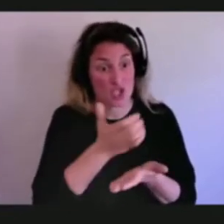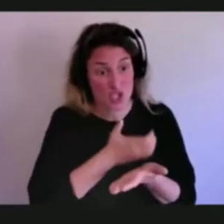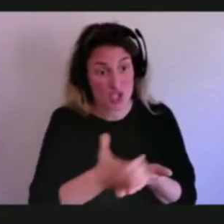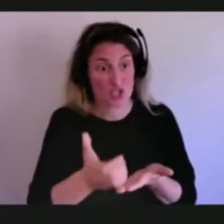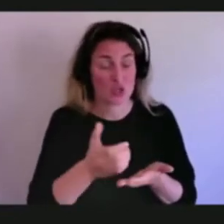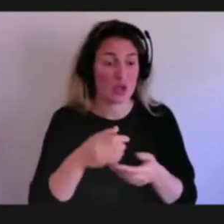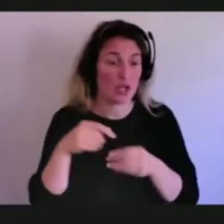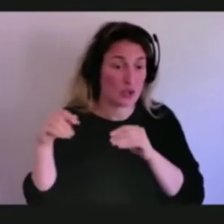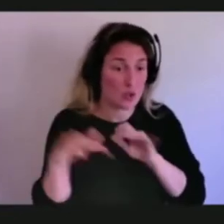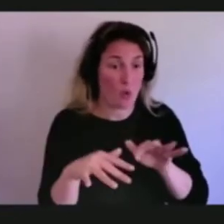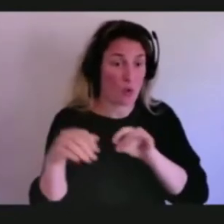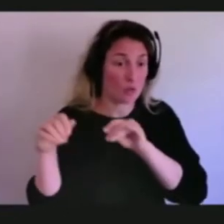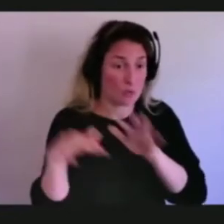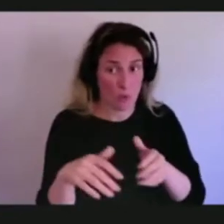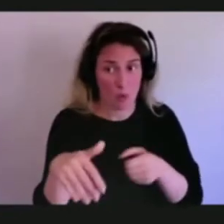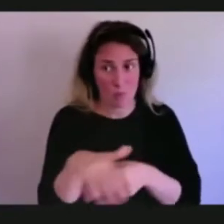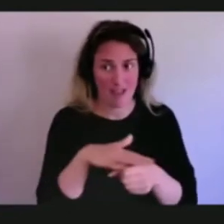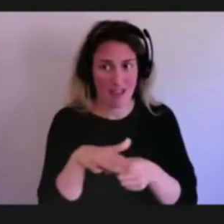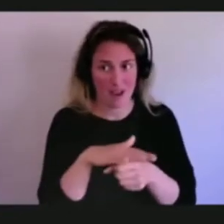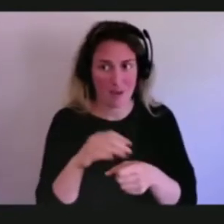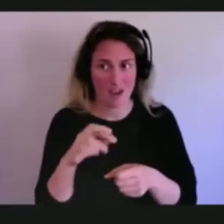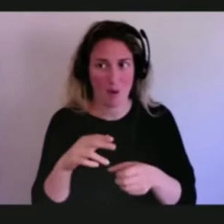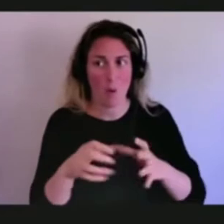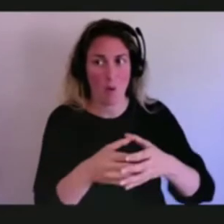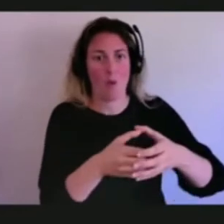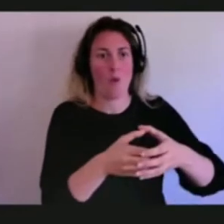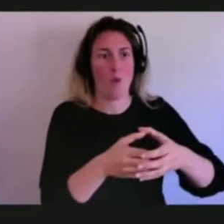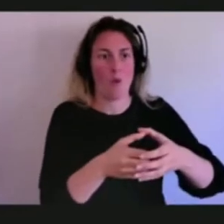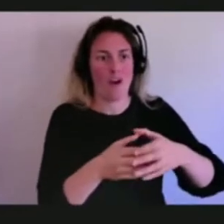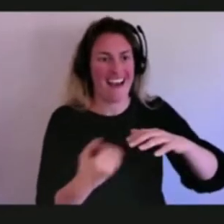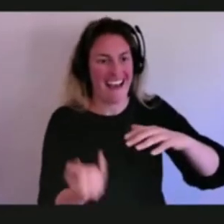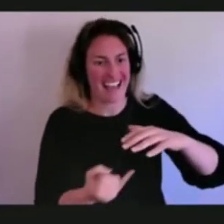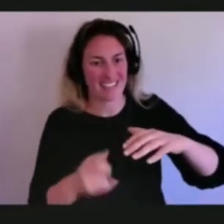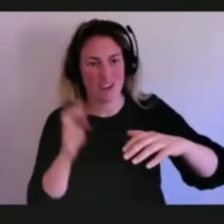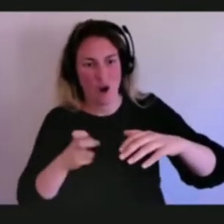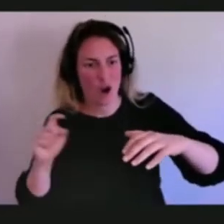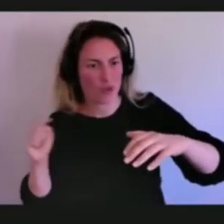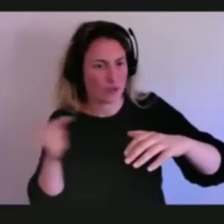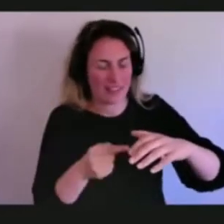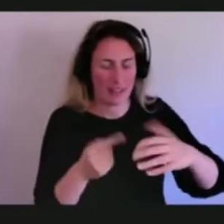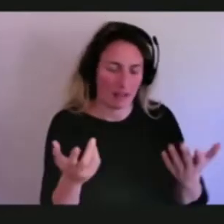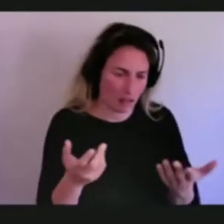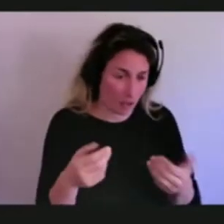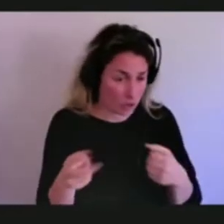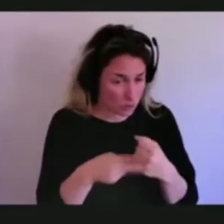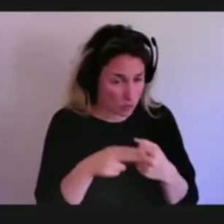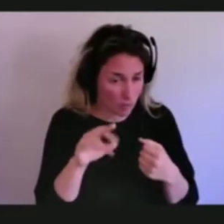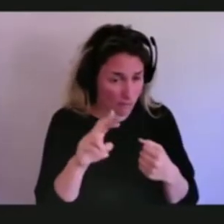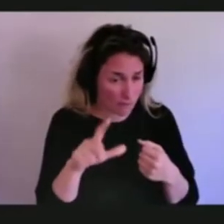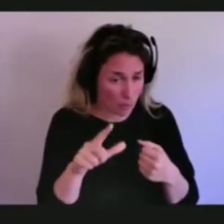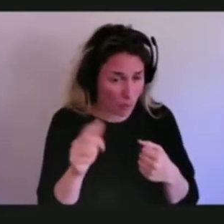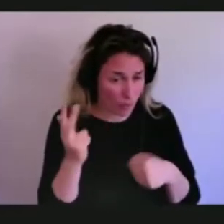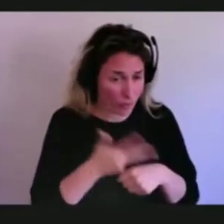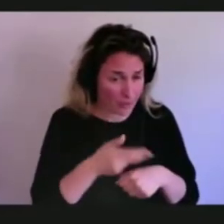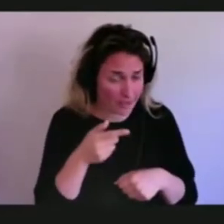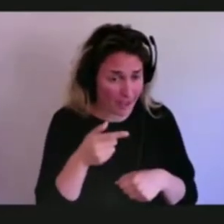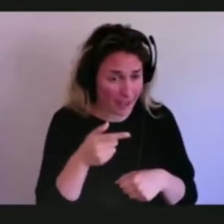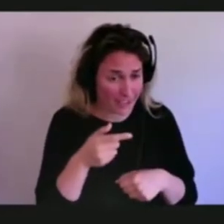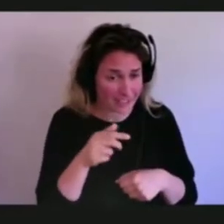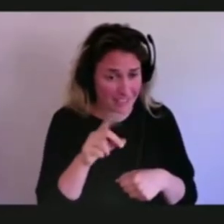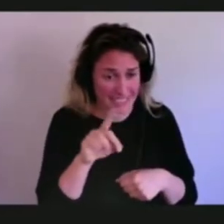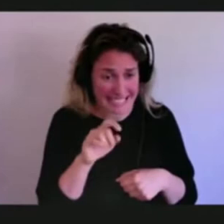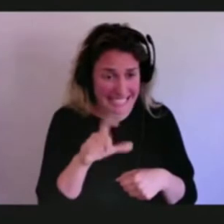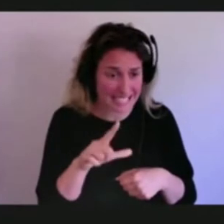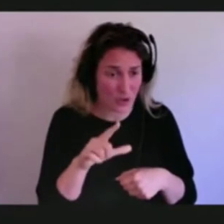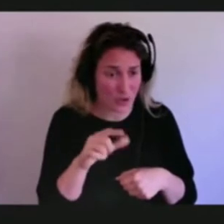isolated and hard-to-recover areas. There are a lot of places where we don't want to put the three days' worth of diesel fuel for a generator